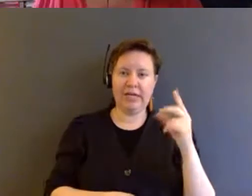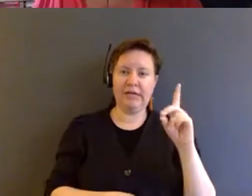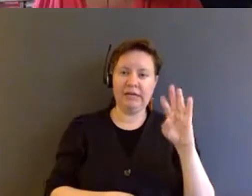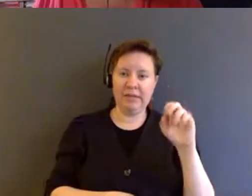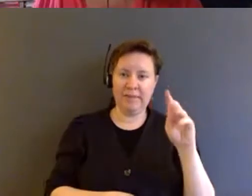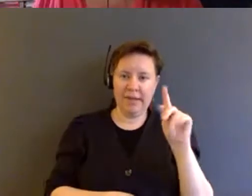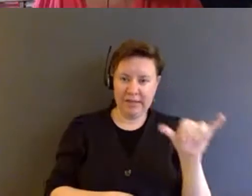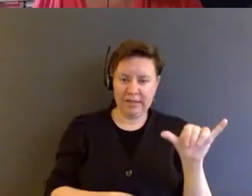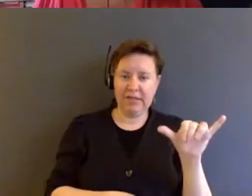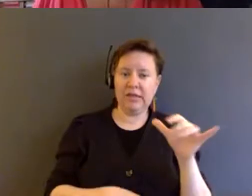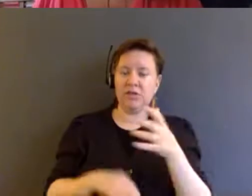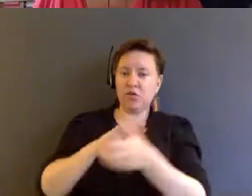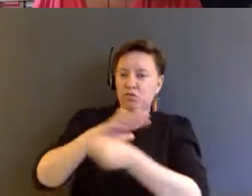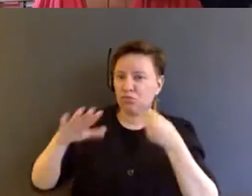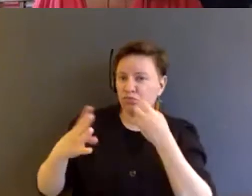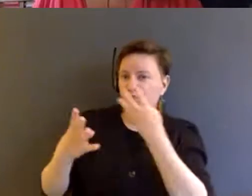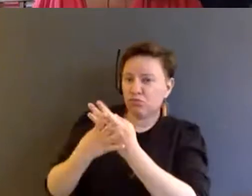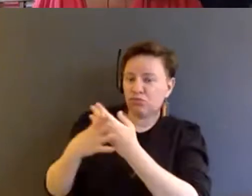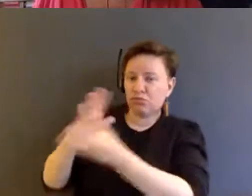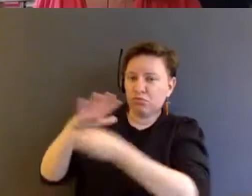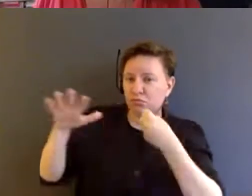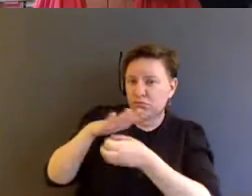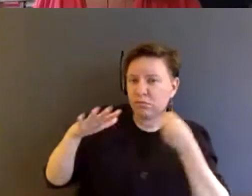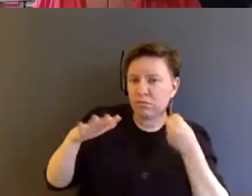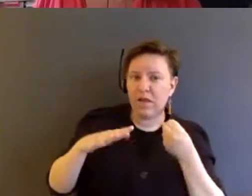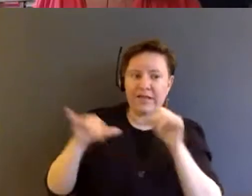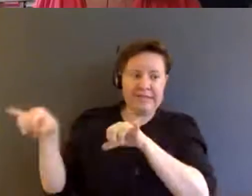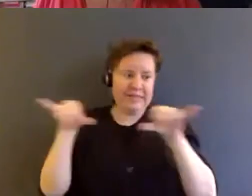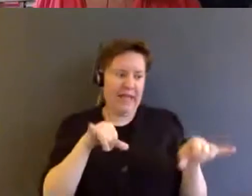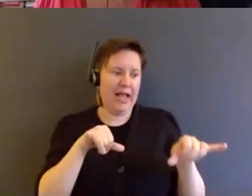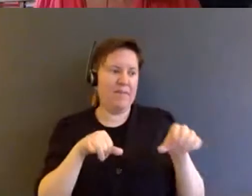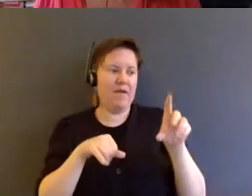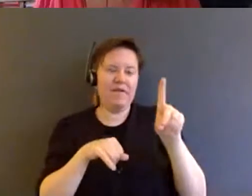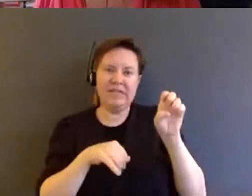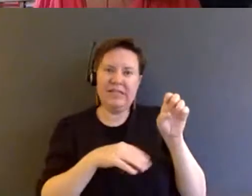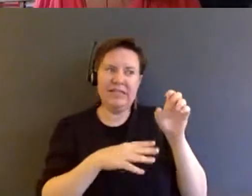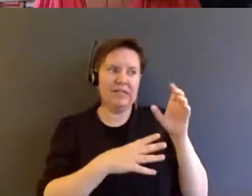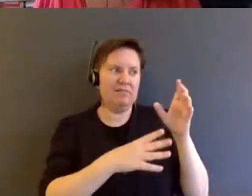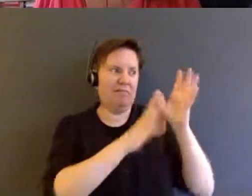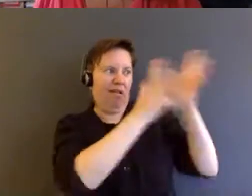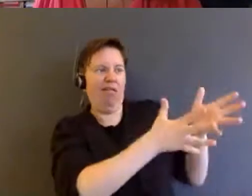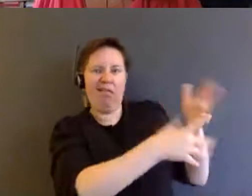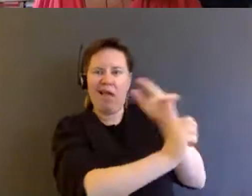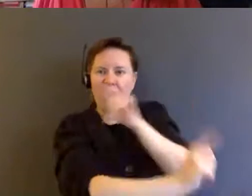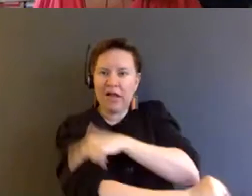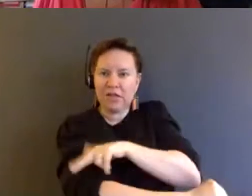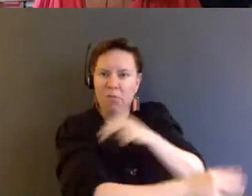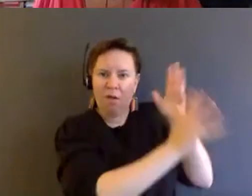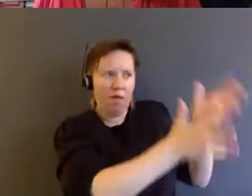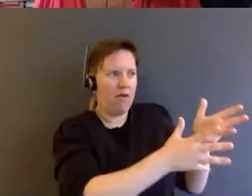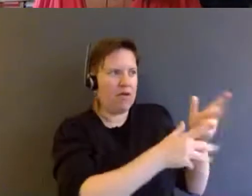decarceration in the form of deinstitutionalization and prison abolition should be thought of as linked.